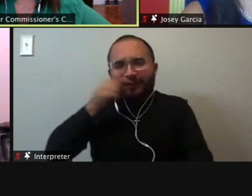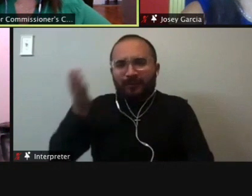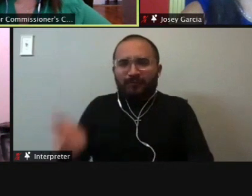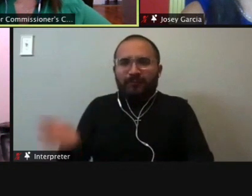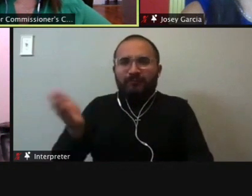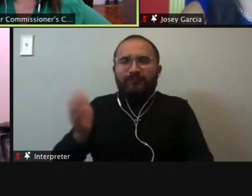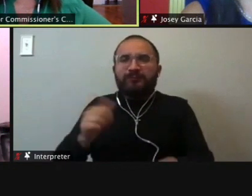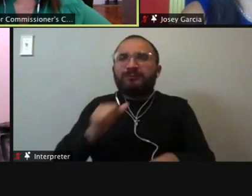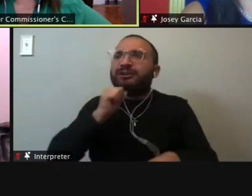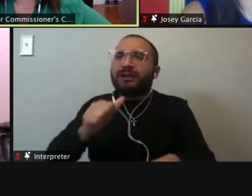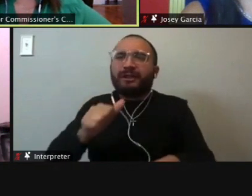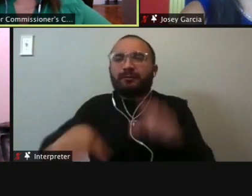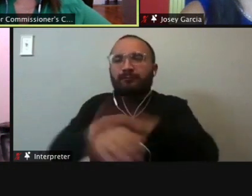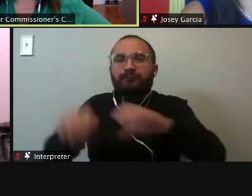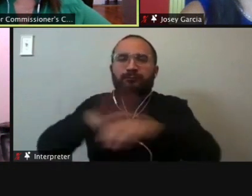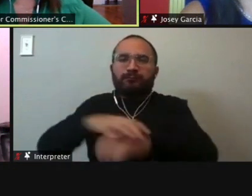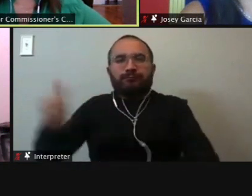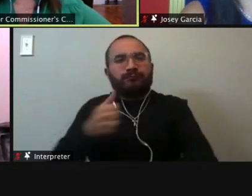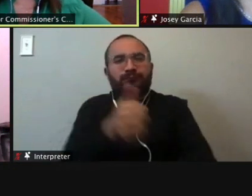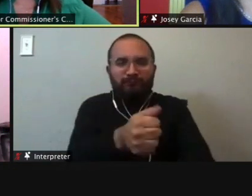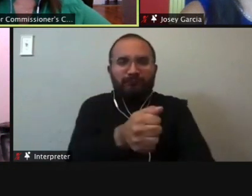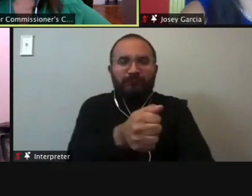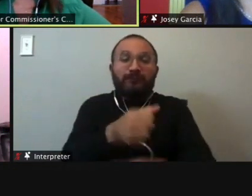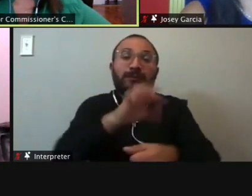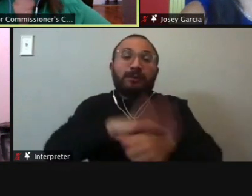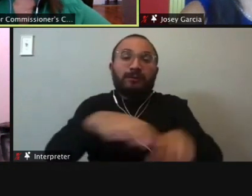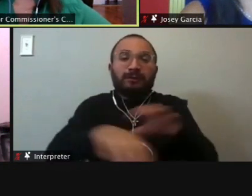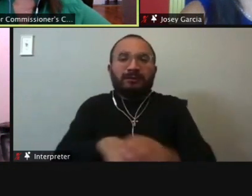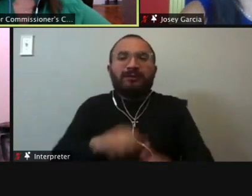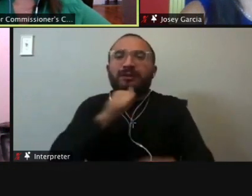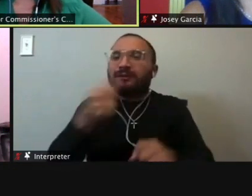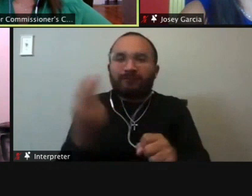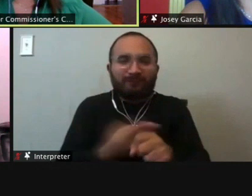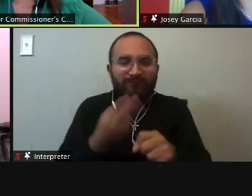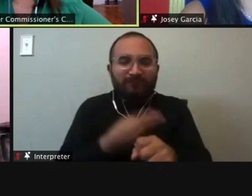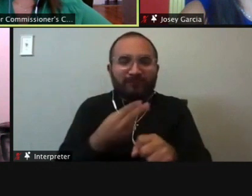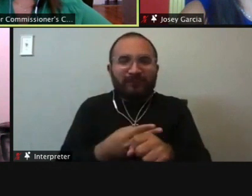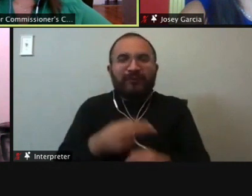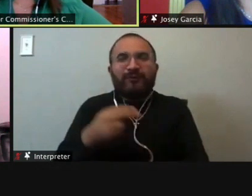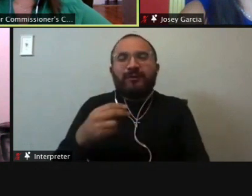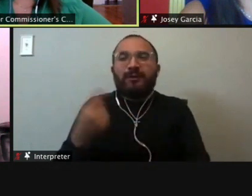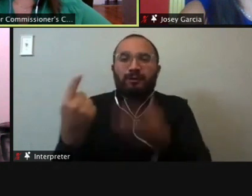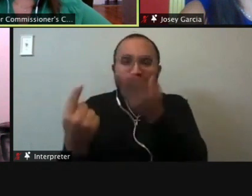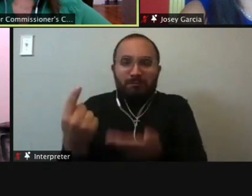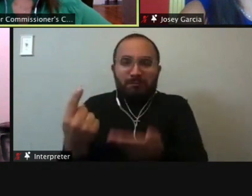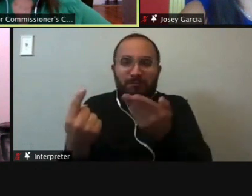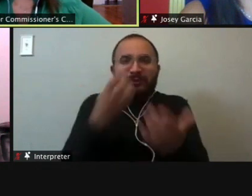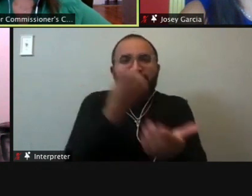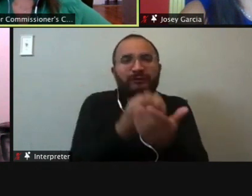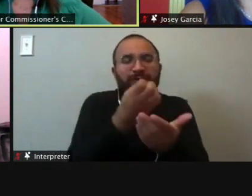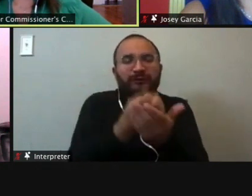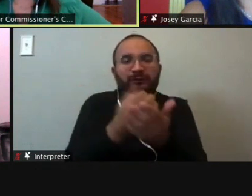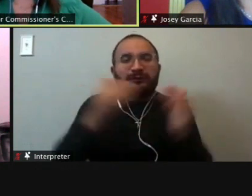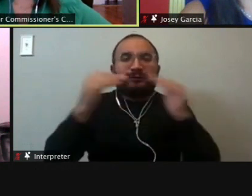locked up. So I think it's very important that we don't use someone's economic status, um, to essentially put them in even worse